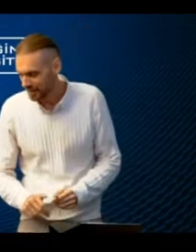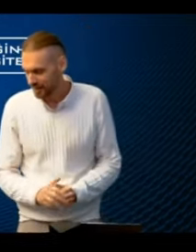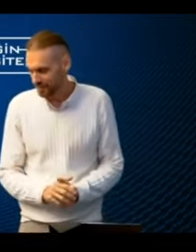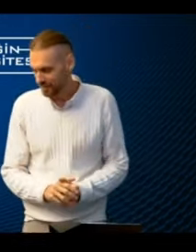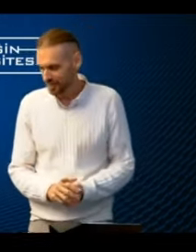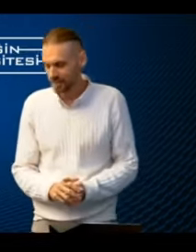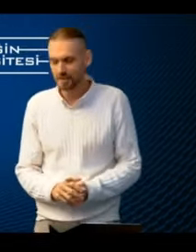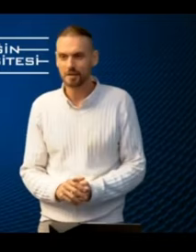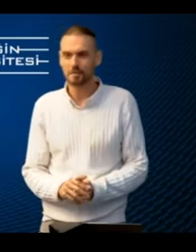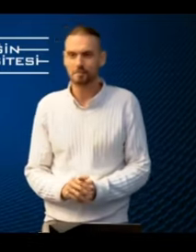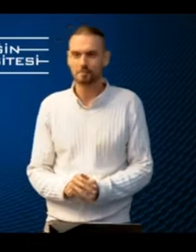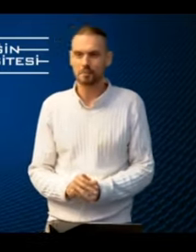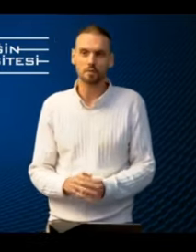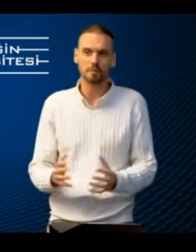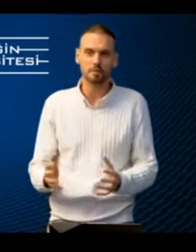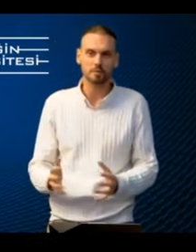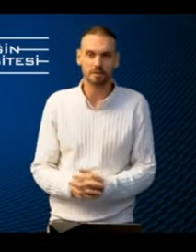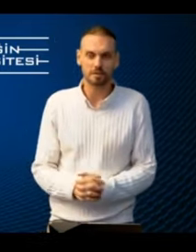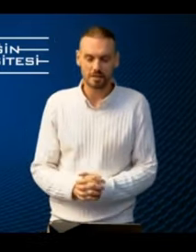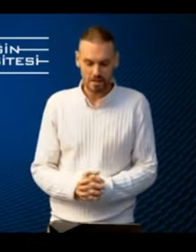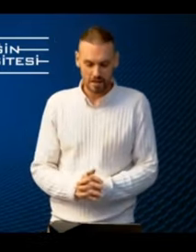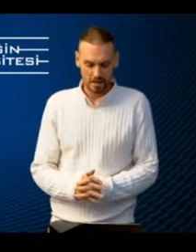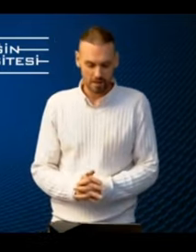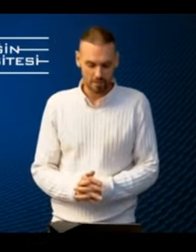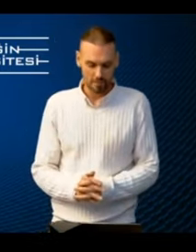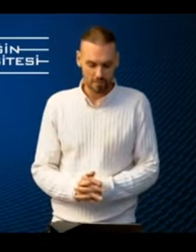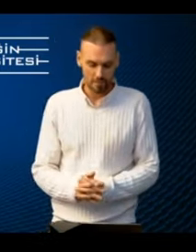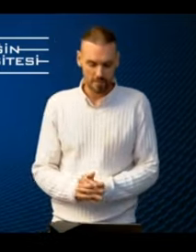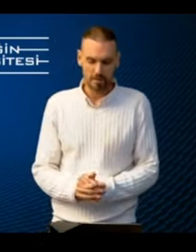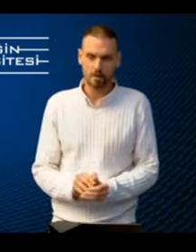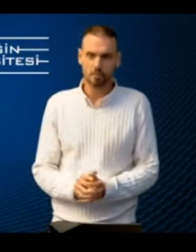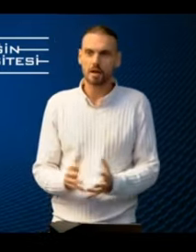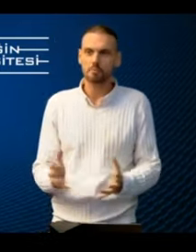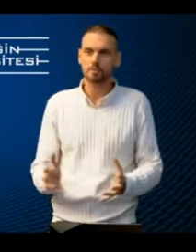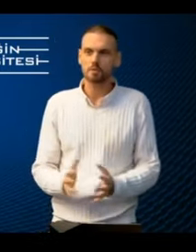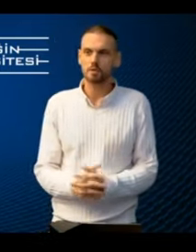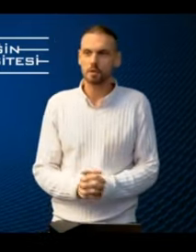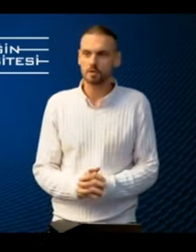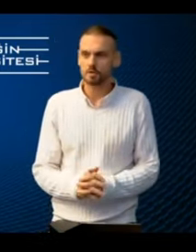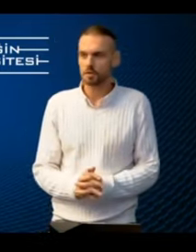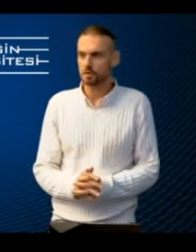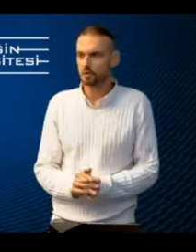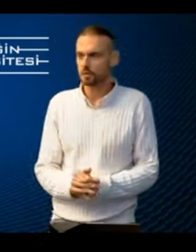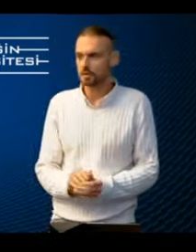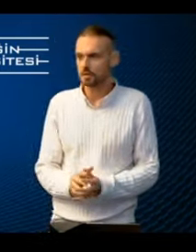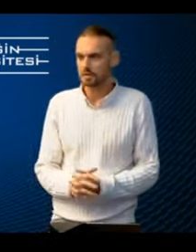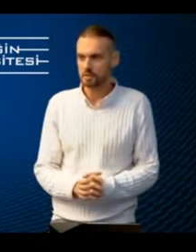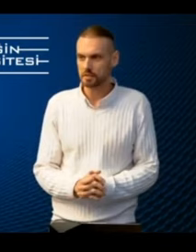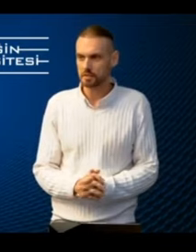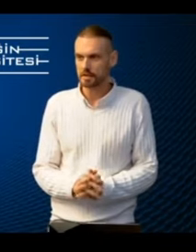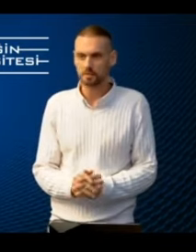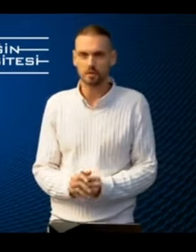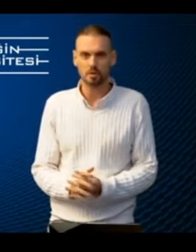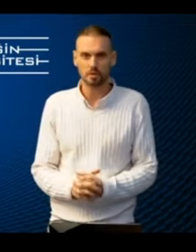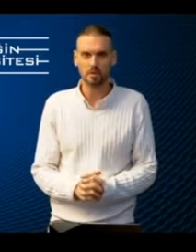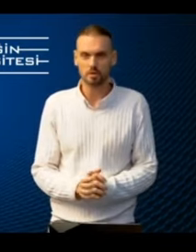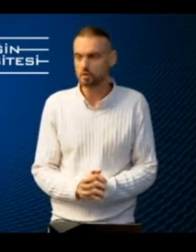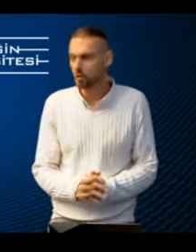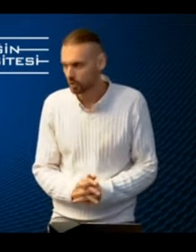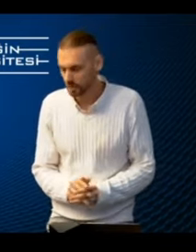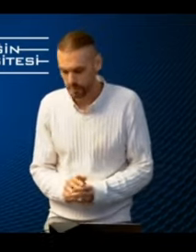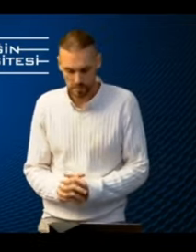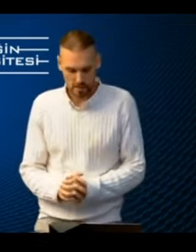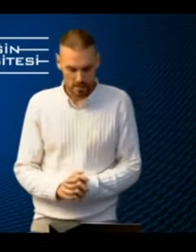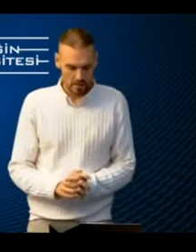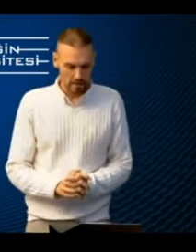East and the European Union, we are happy to acknowledge that the work on accessibility has been going very